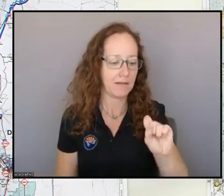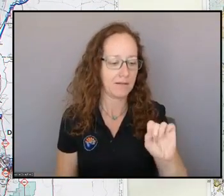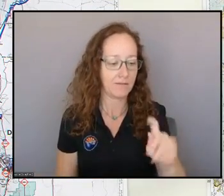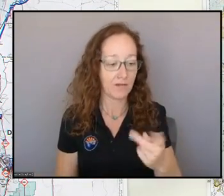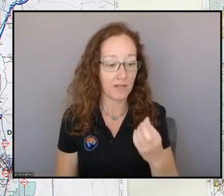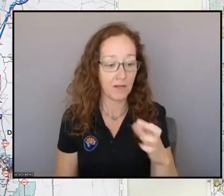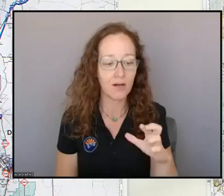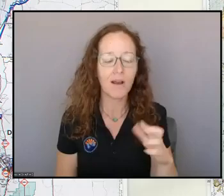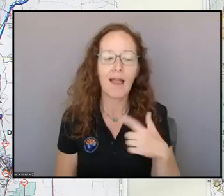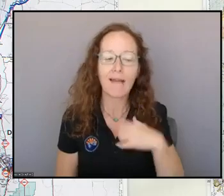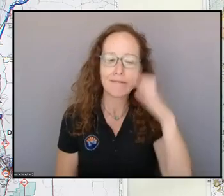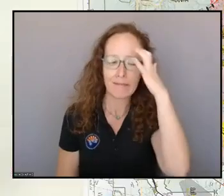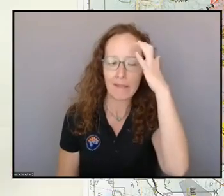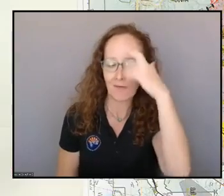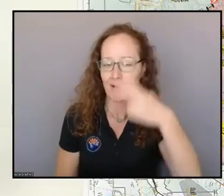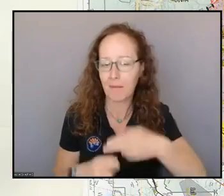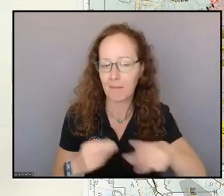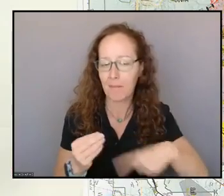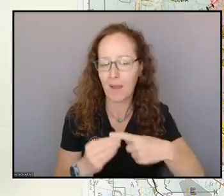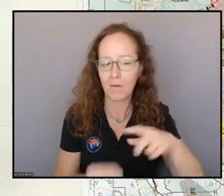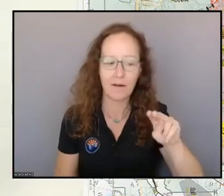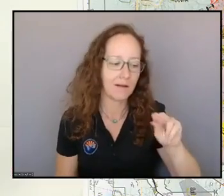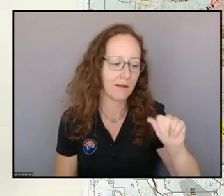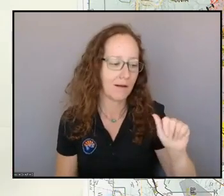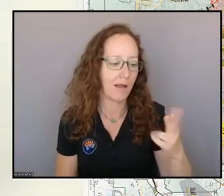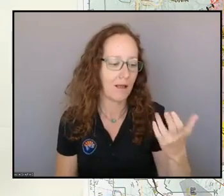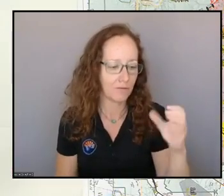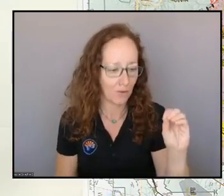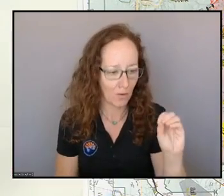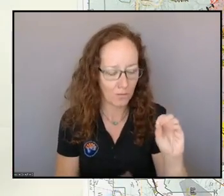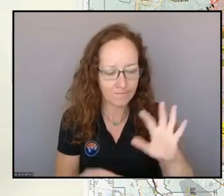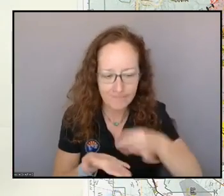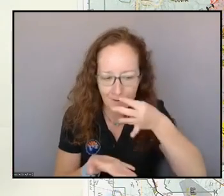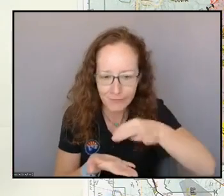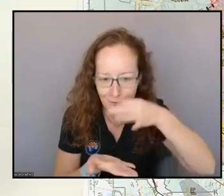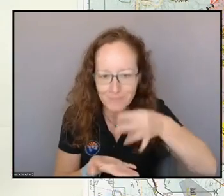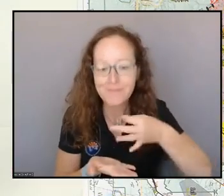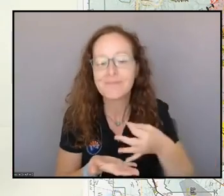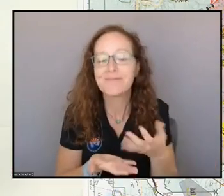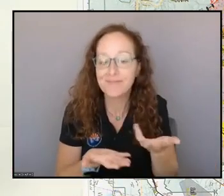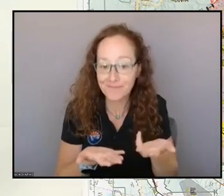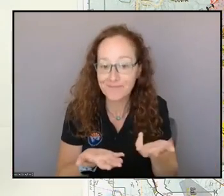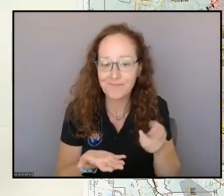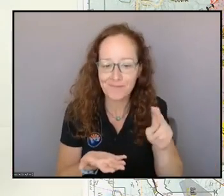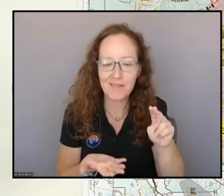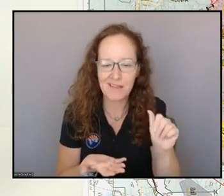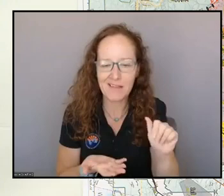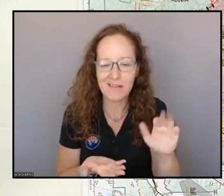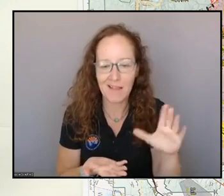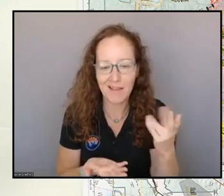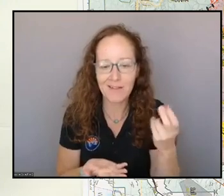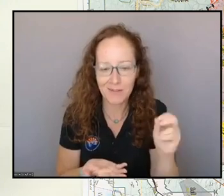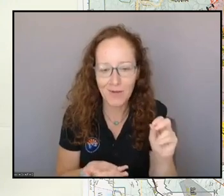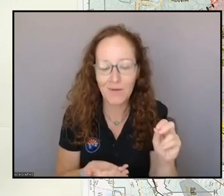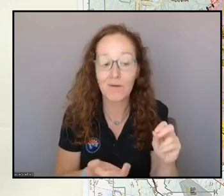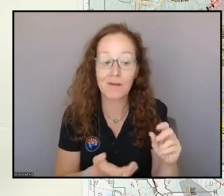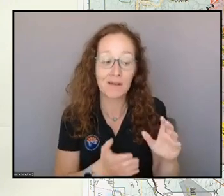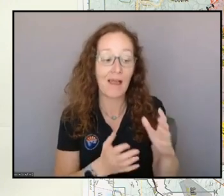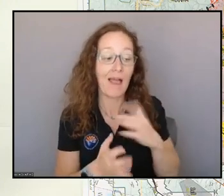passionate opinions about their nachos. But, it's a good way of describing how